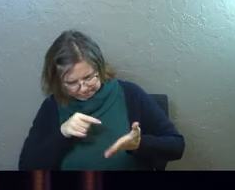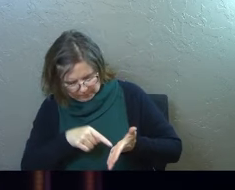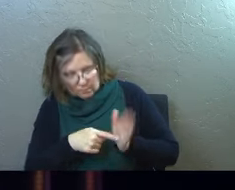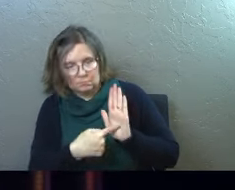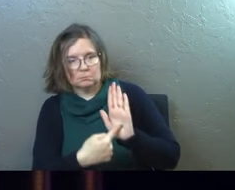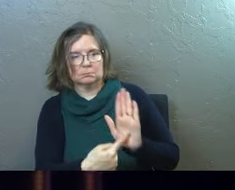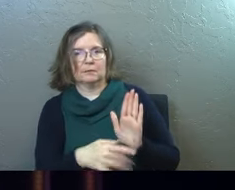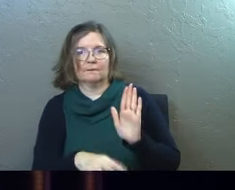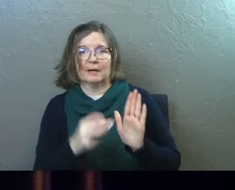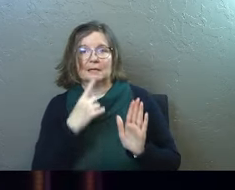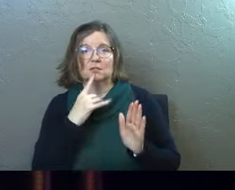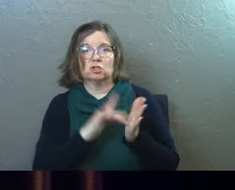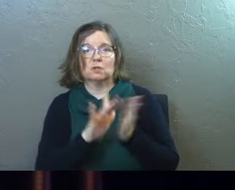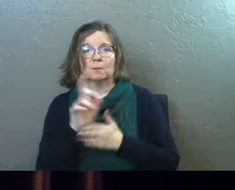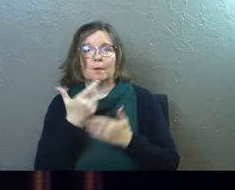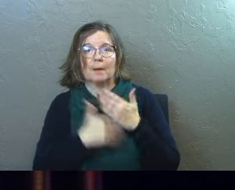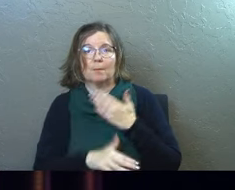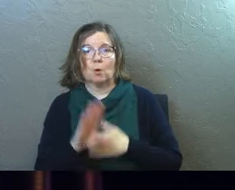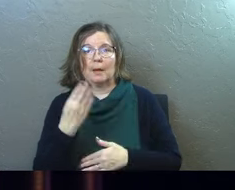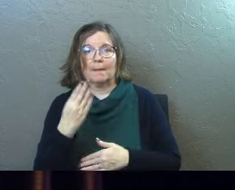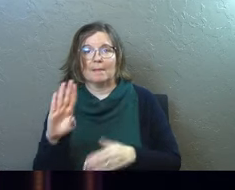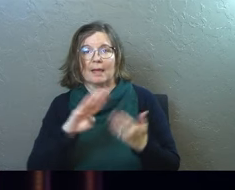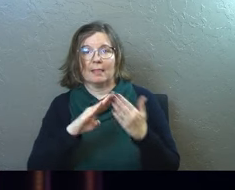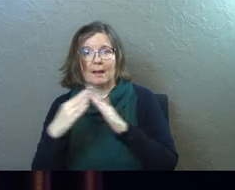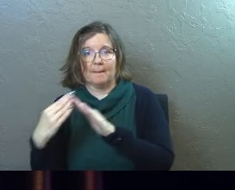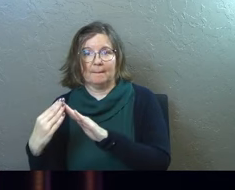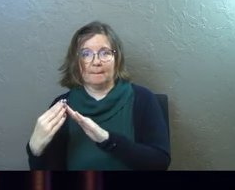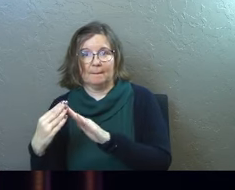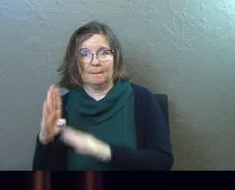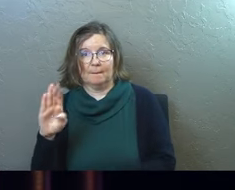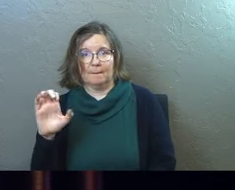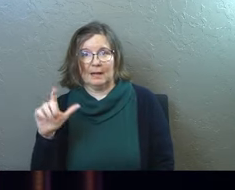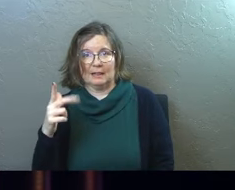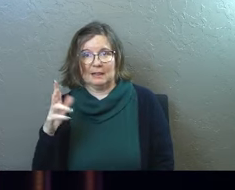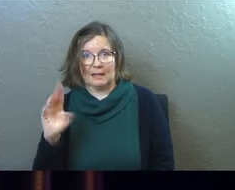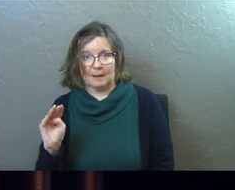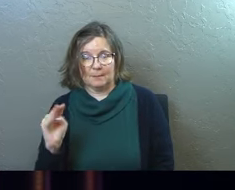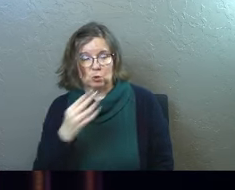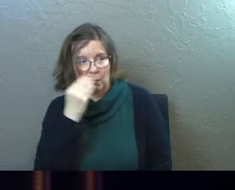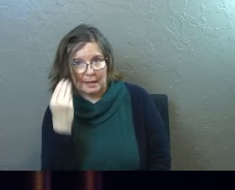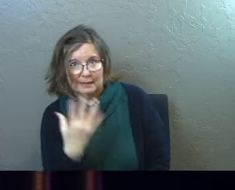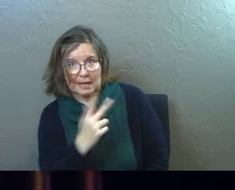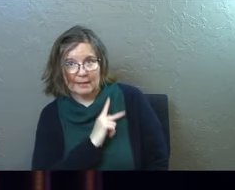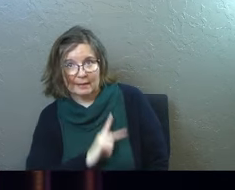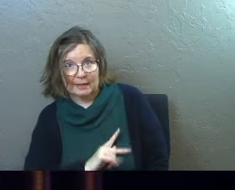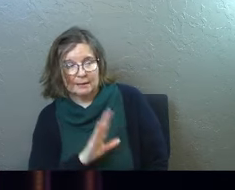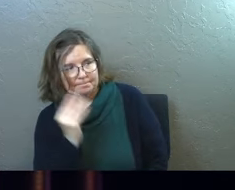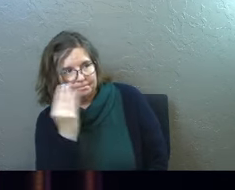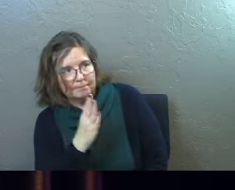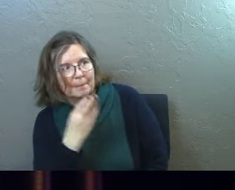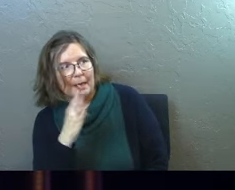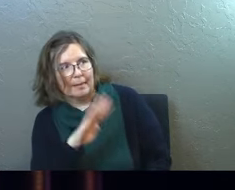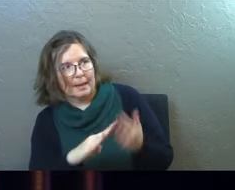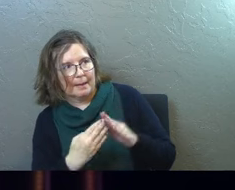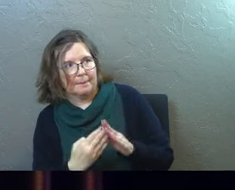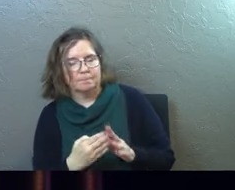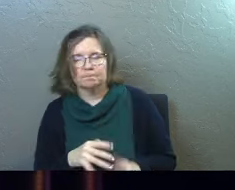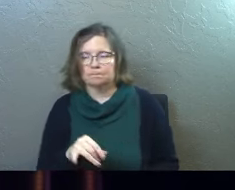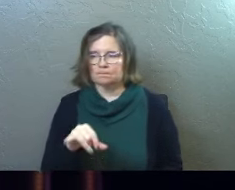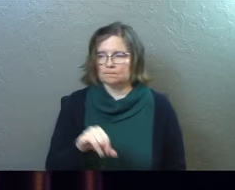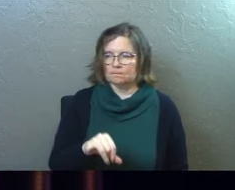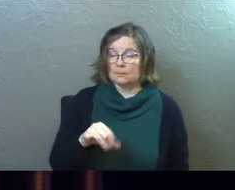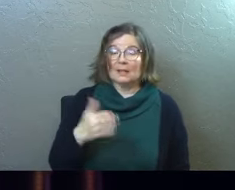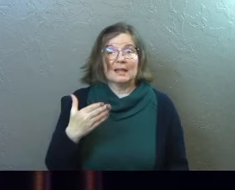found this prophecy that said Jesus was supposed to be born in Bethlehem. And so they tell him that now they